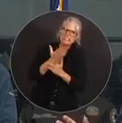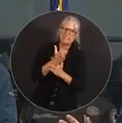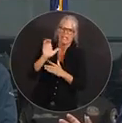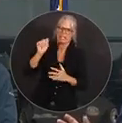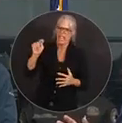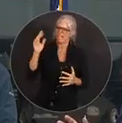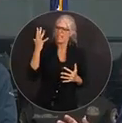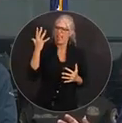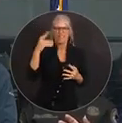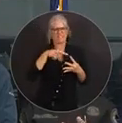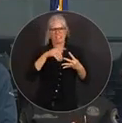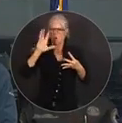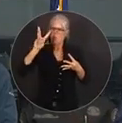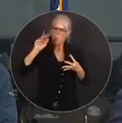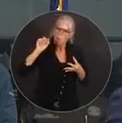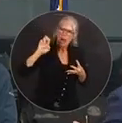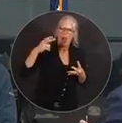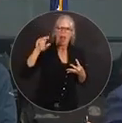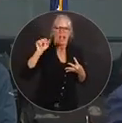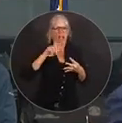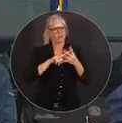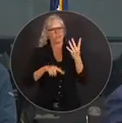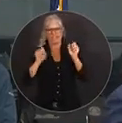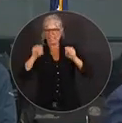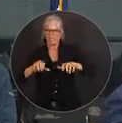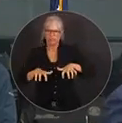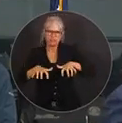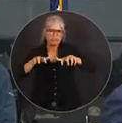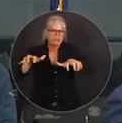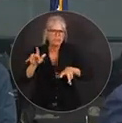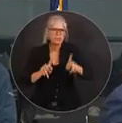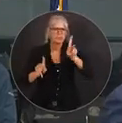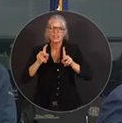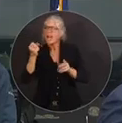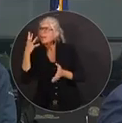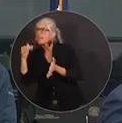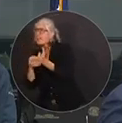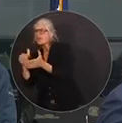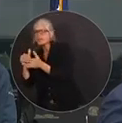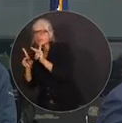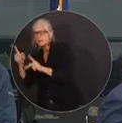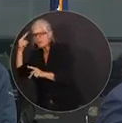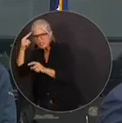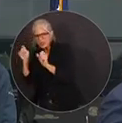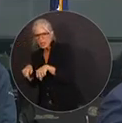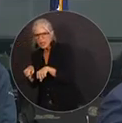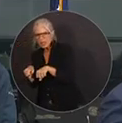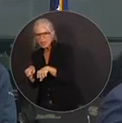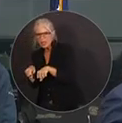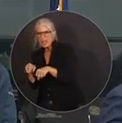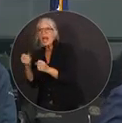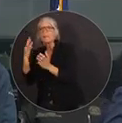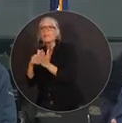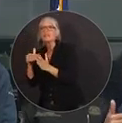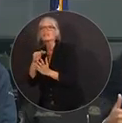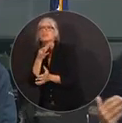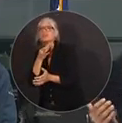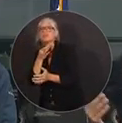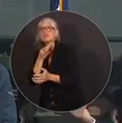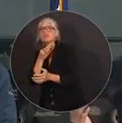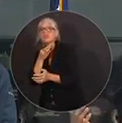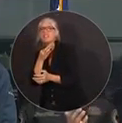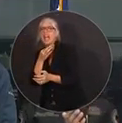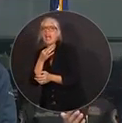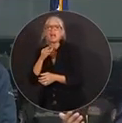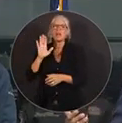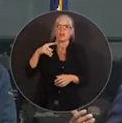thousands of people. I mean, what are they can do, how many thousands, do you think, on some of those? One of our sites, we estimate about 10,000. Yeah, so, mean, we have one of